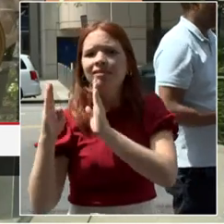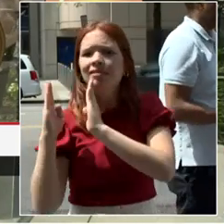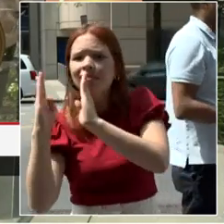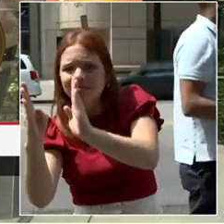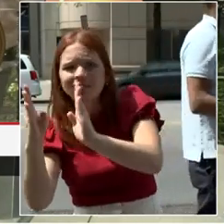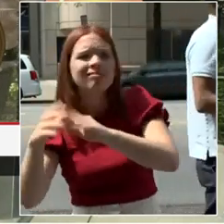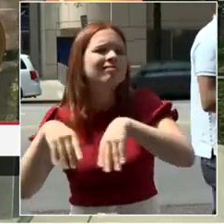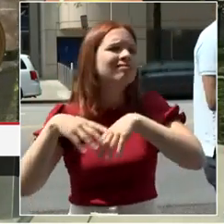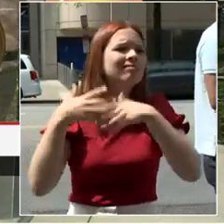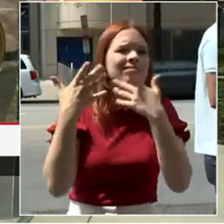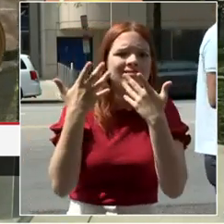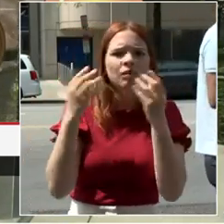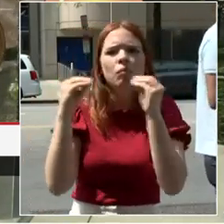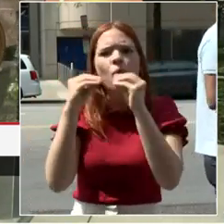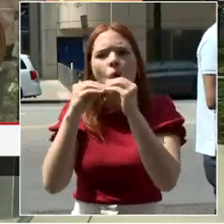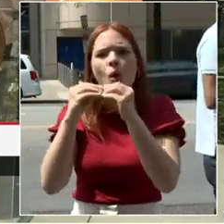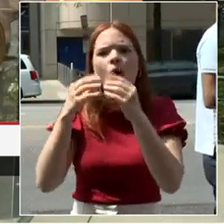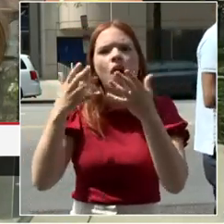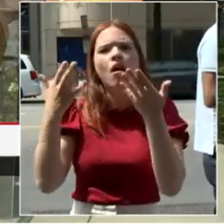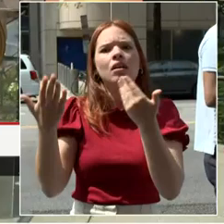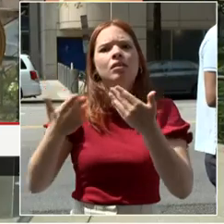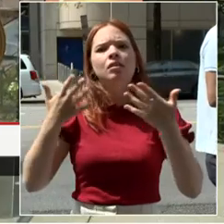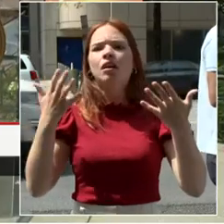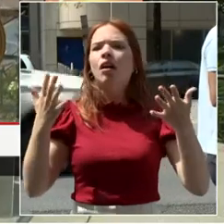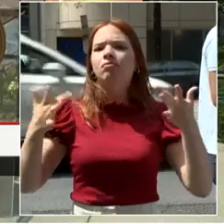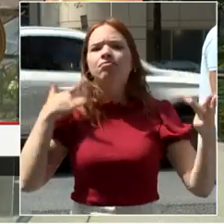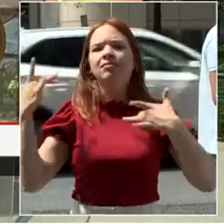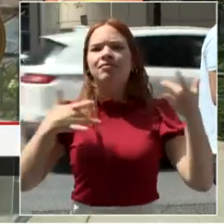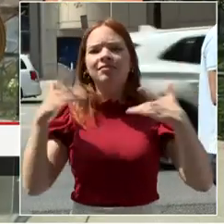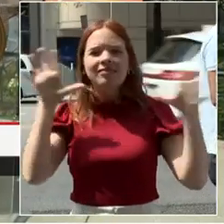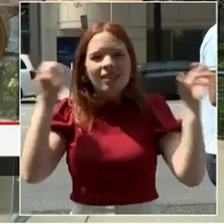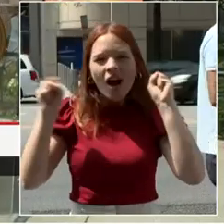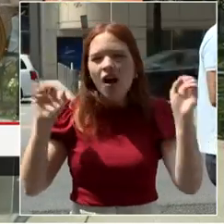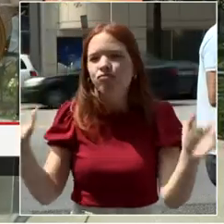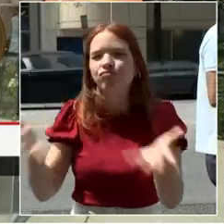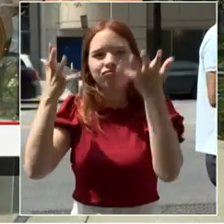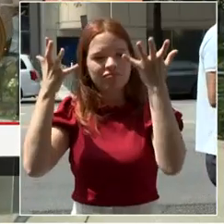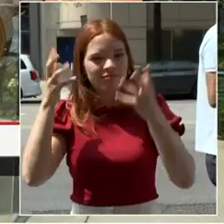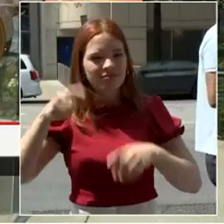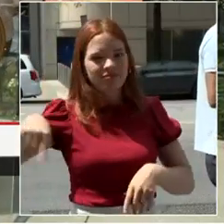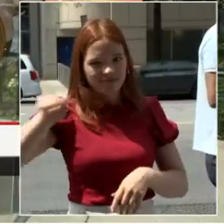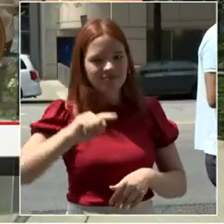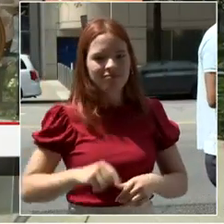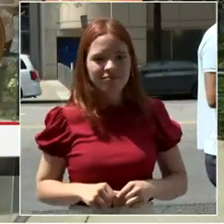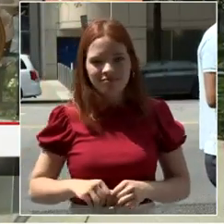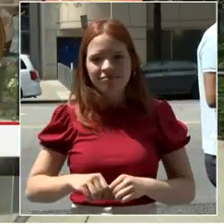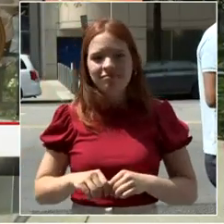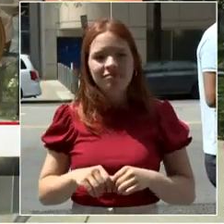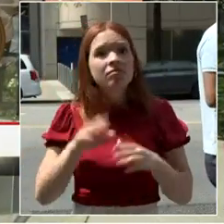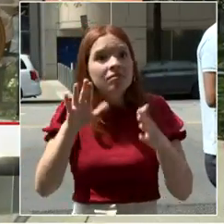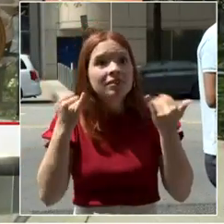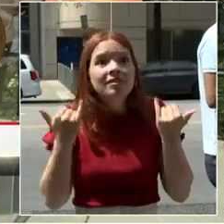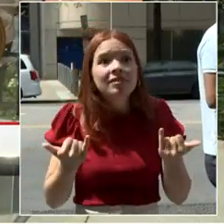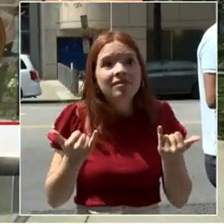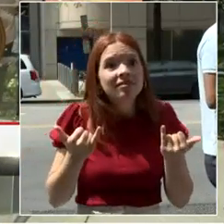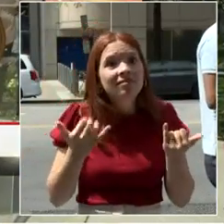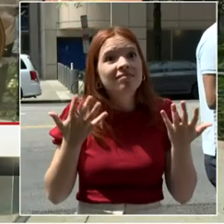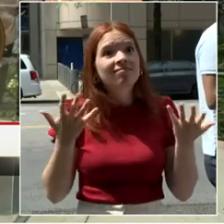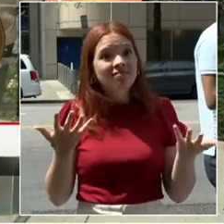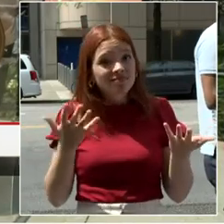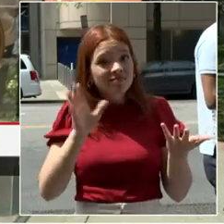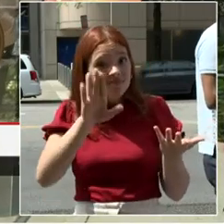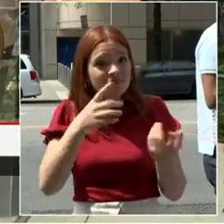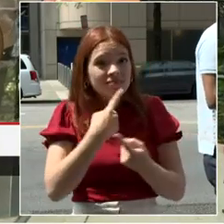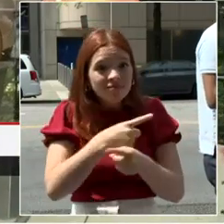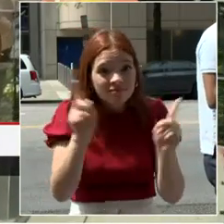And today we are announcing an additional round of grants totaling over $600,000